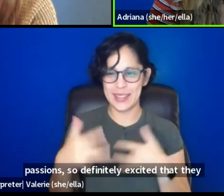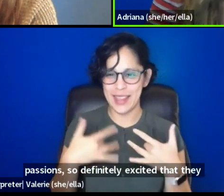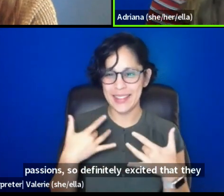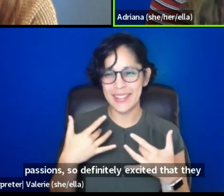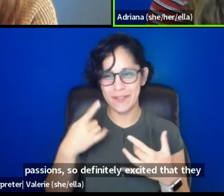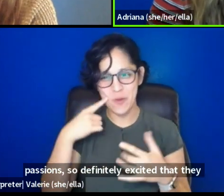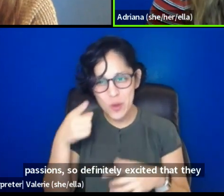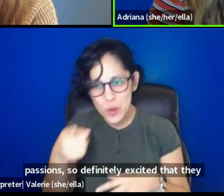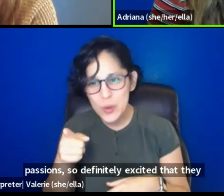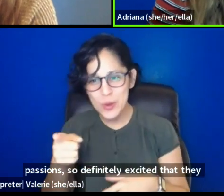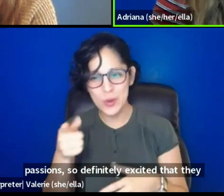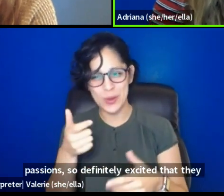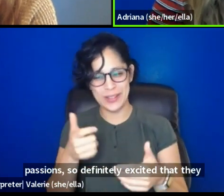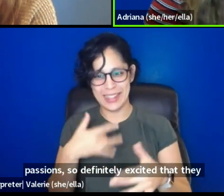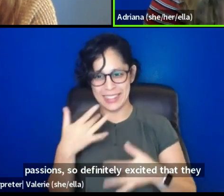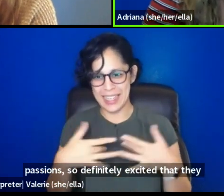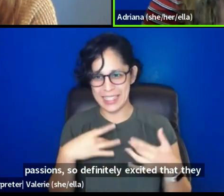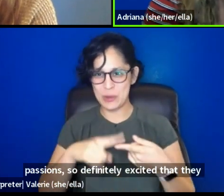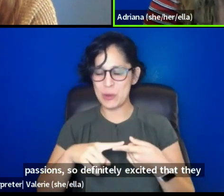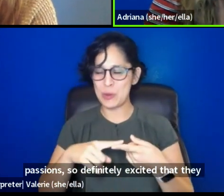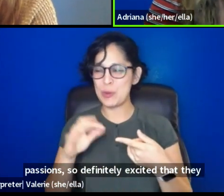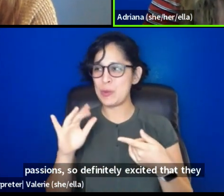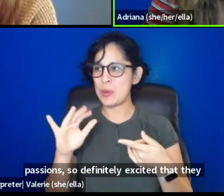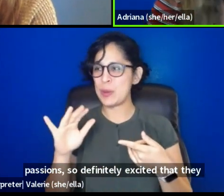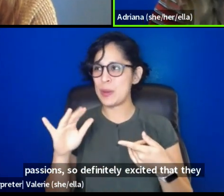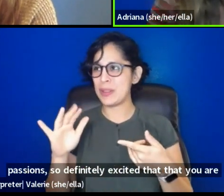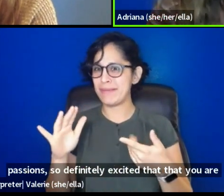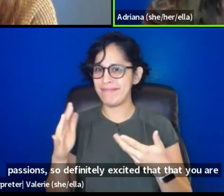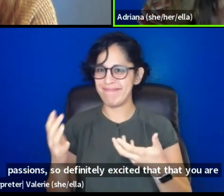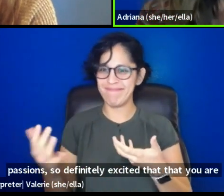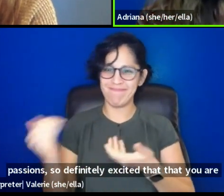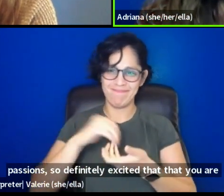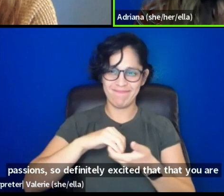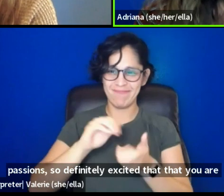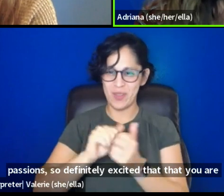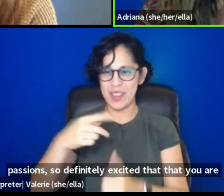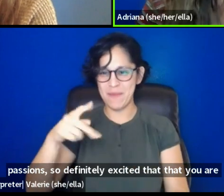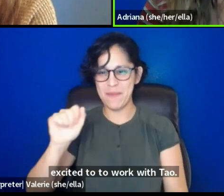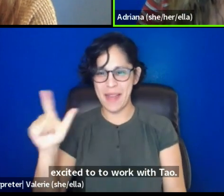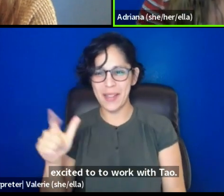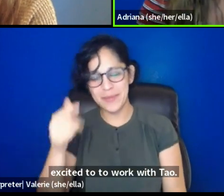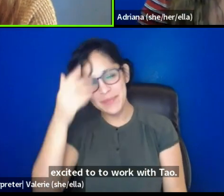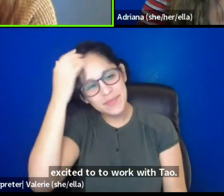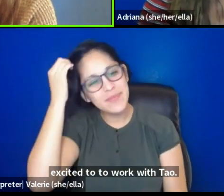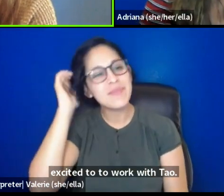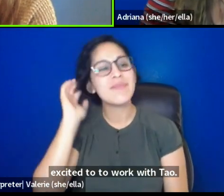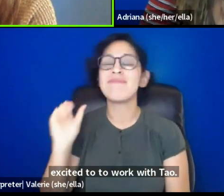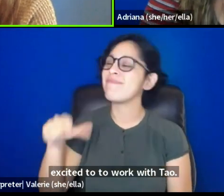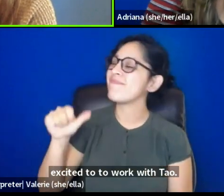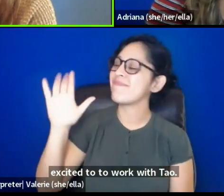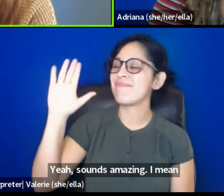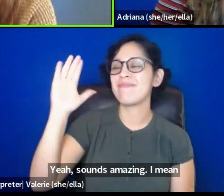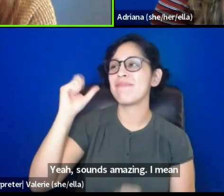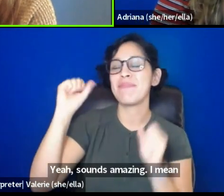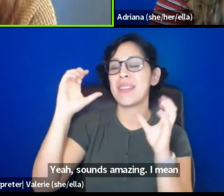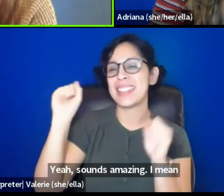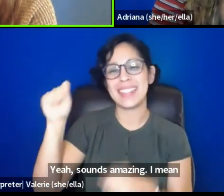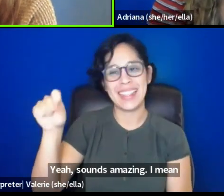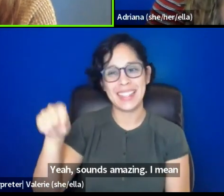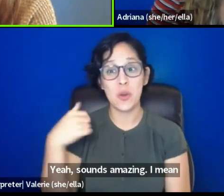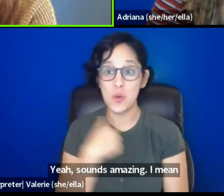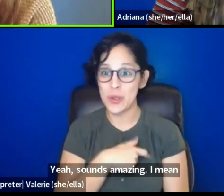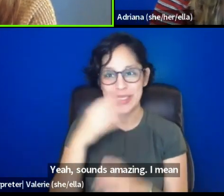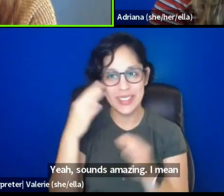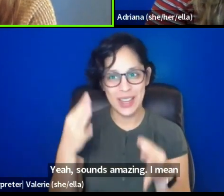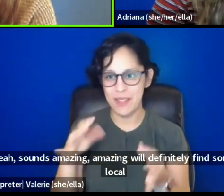are excited to, to work with Pau. Yeah, it sounds amazing, amazing, we'll definitely